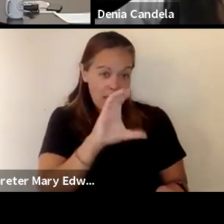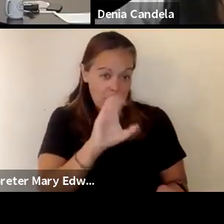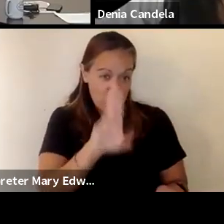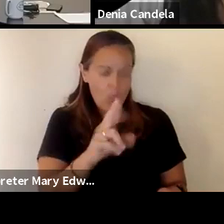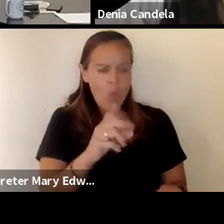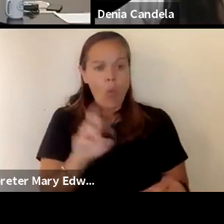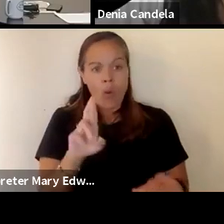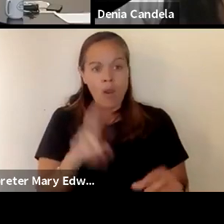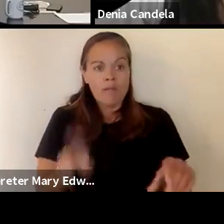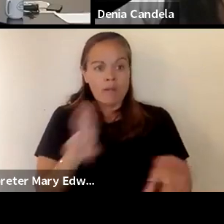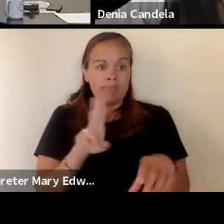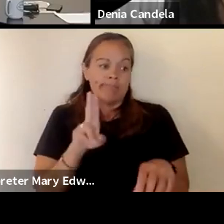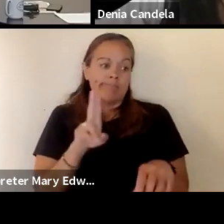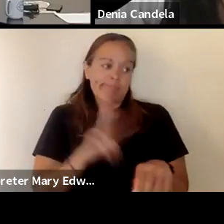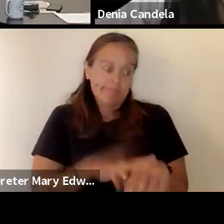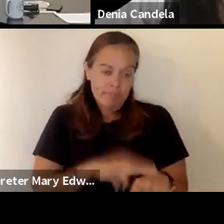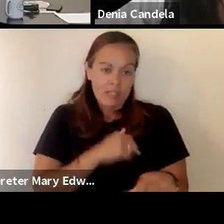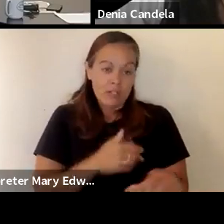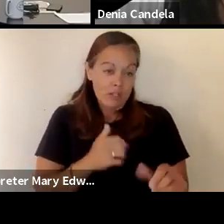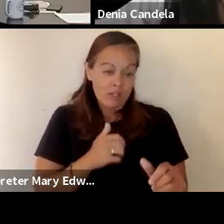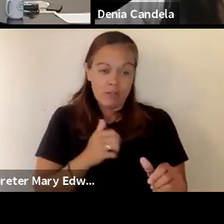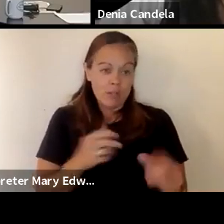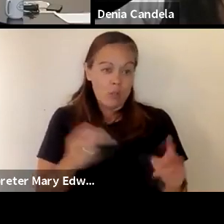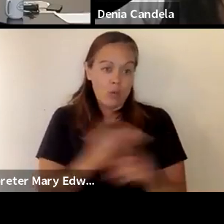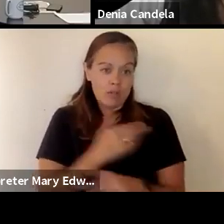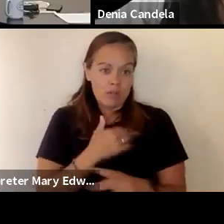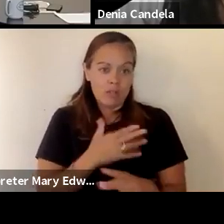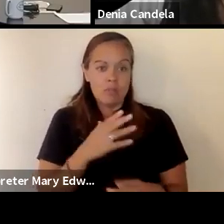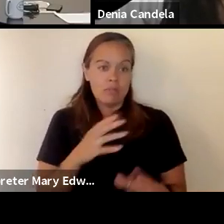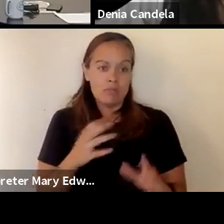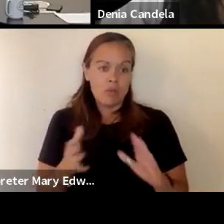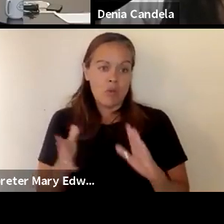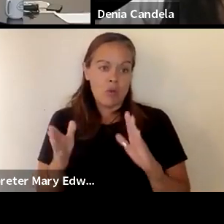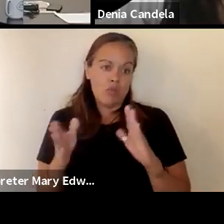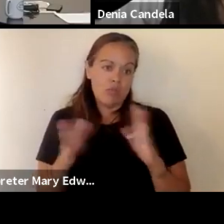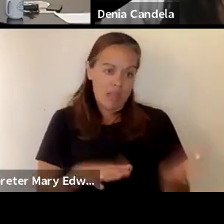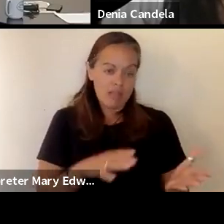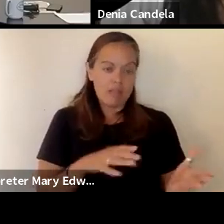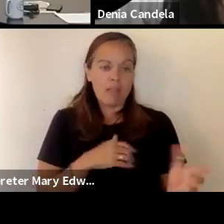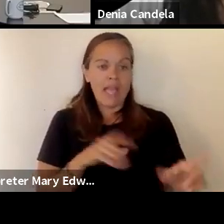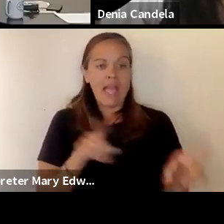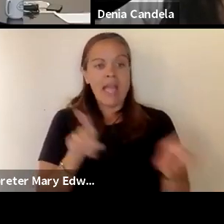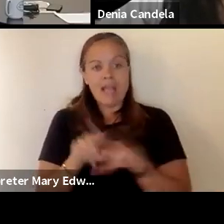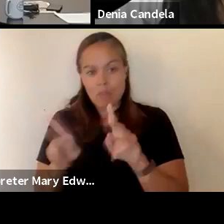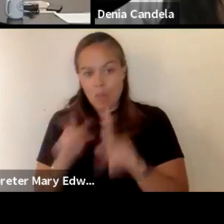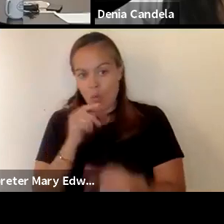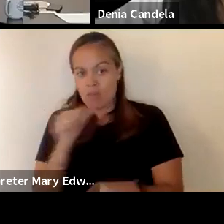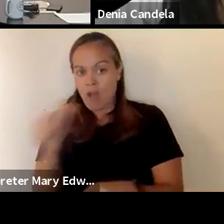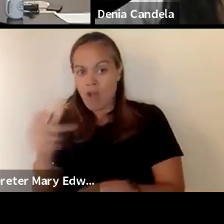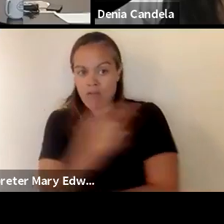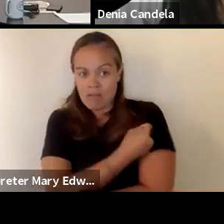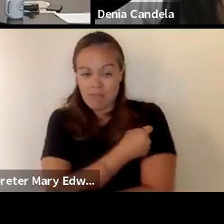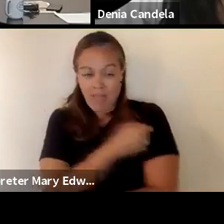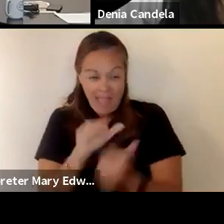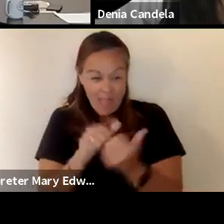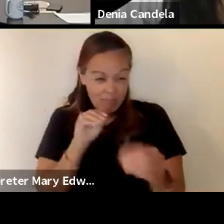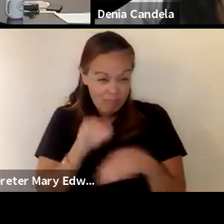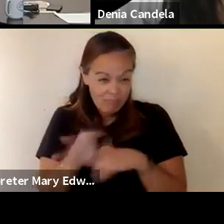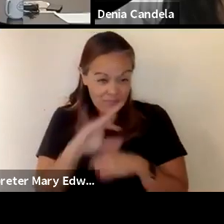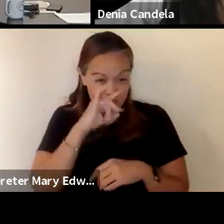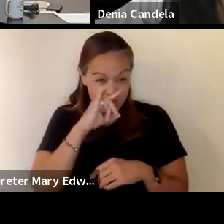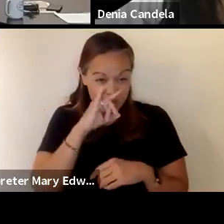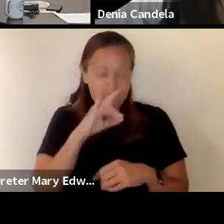uh the worst outcome death as those who are unvaccinated how does this affect kids well we know that kids